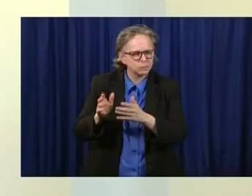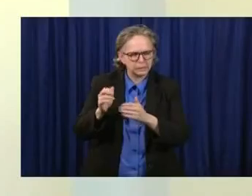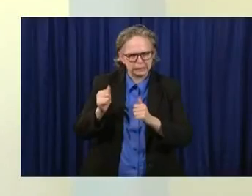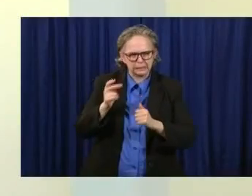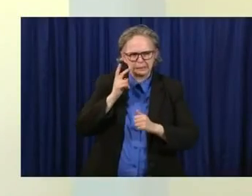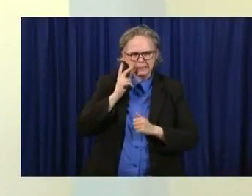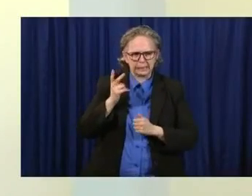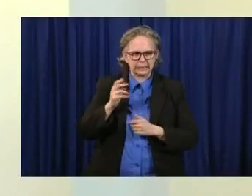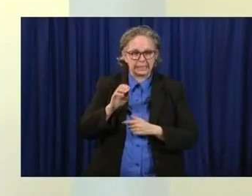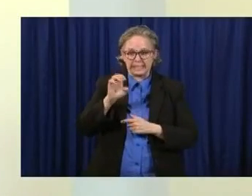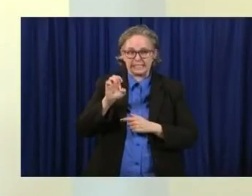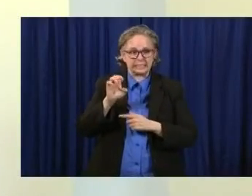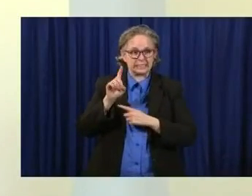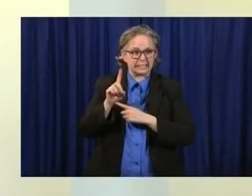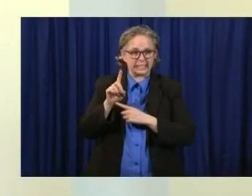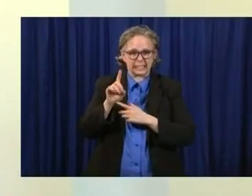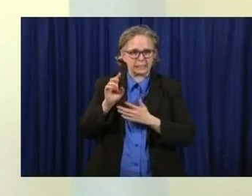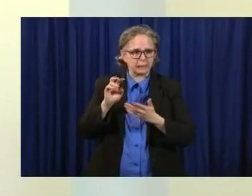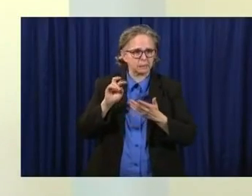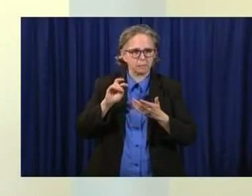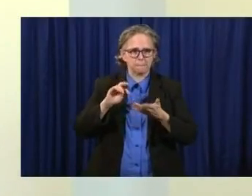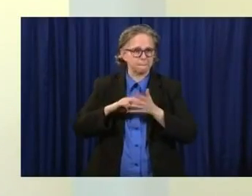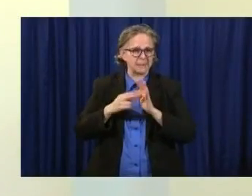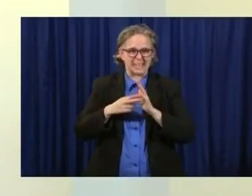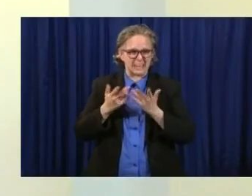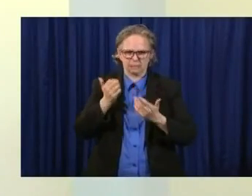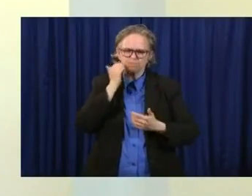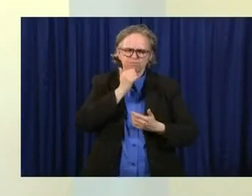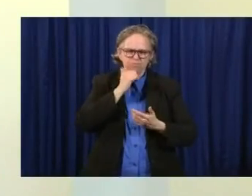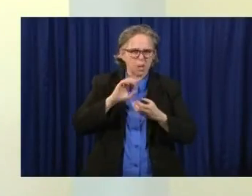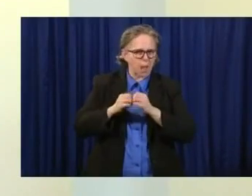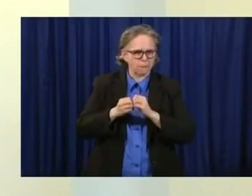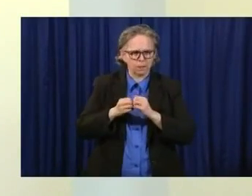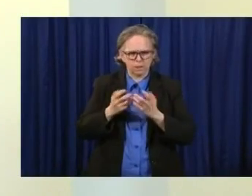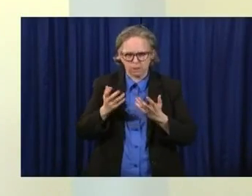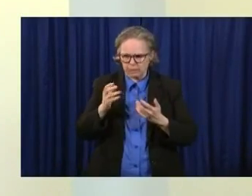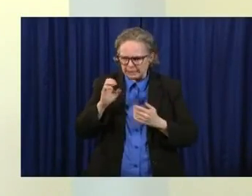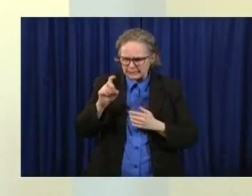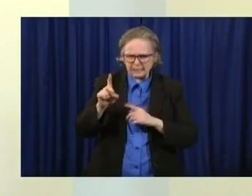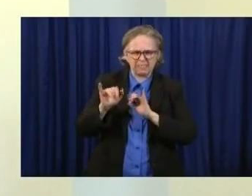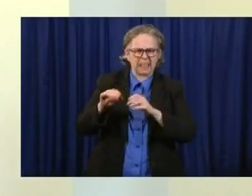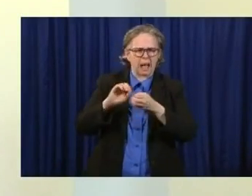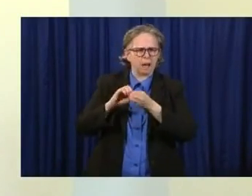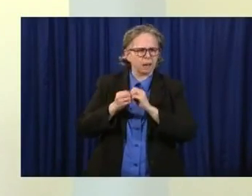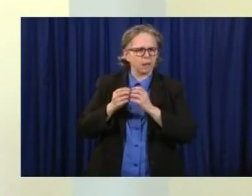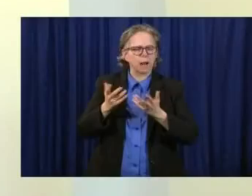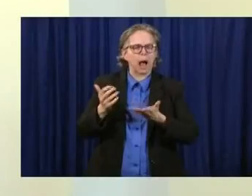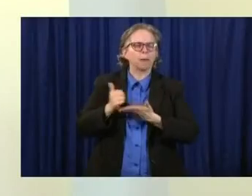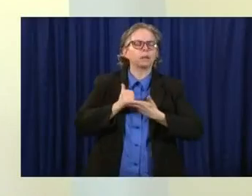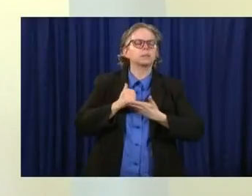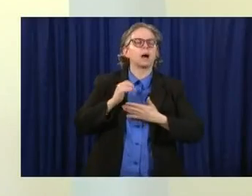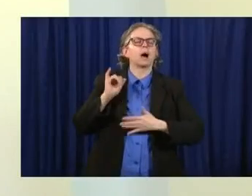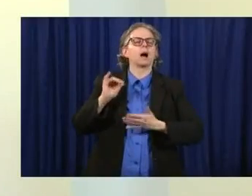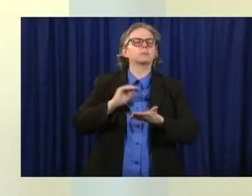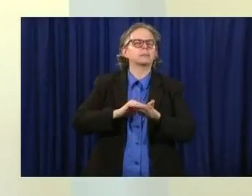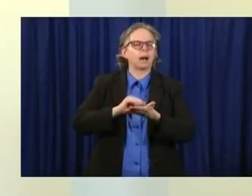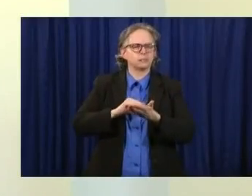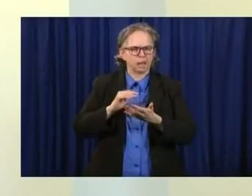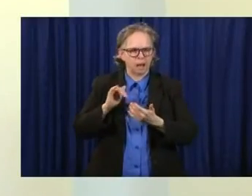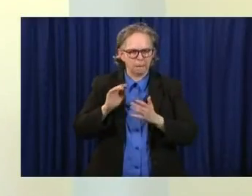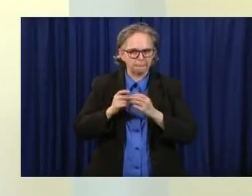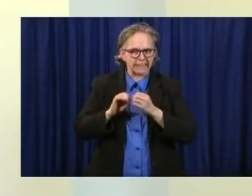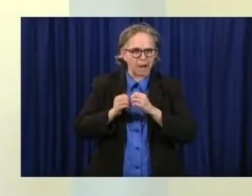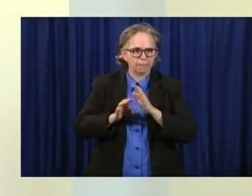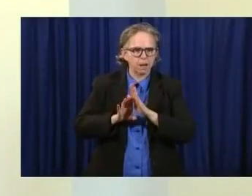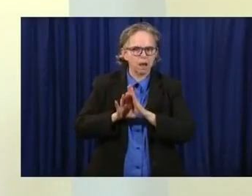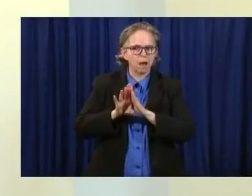almost on a daily basis. So that's a very earlier sort of indication of which direction we're going versus waiting for someone to need to be in the ICU